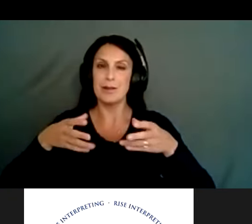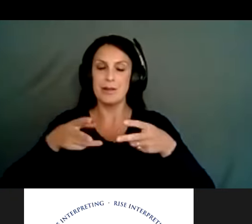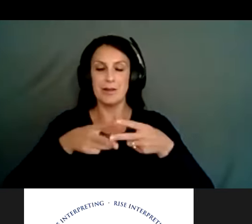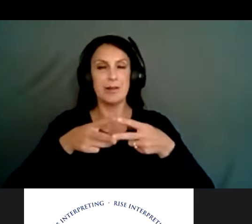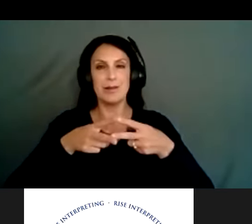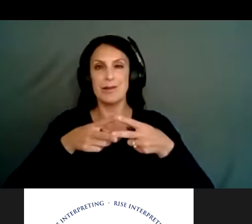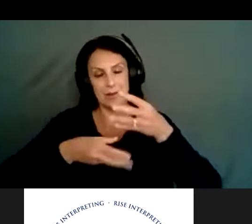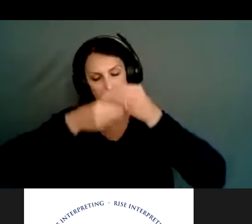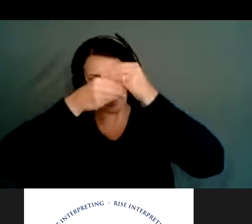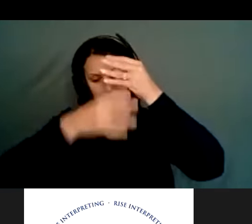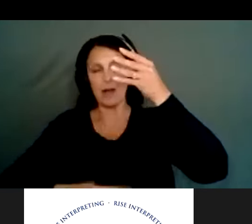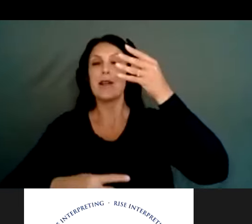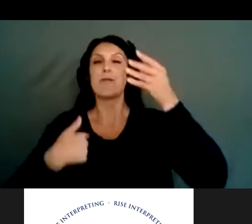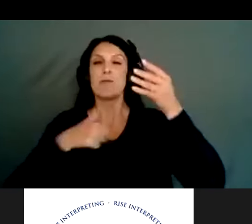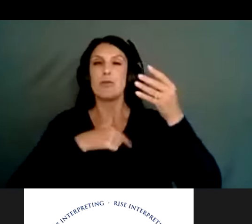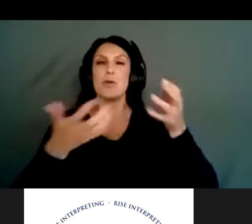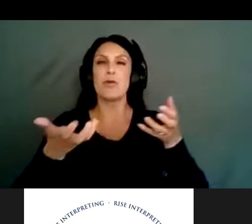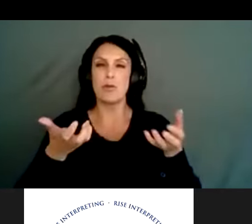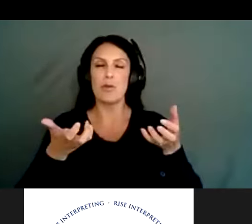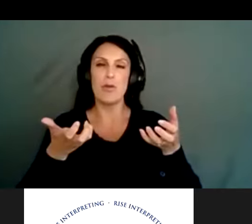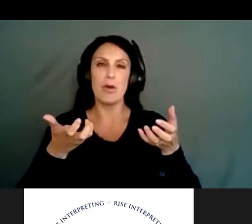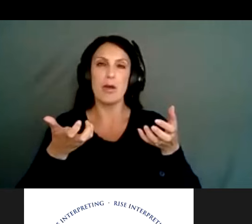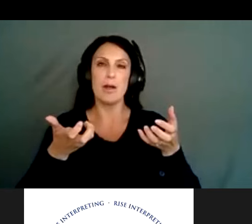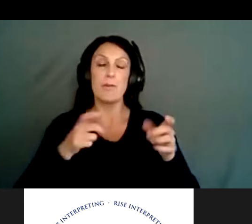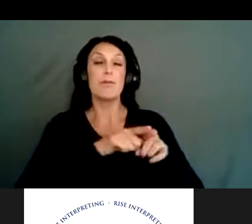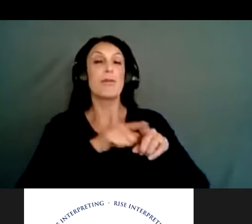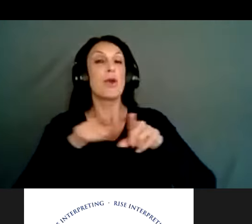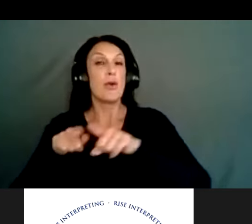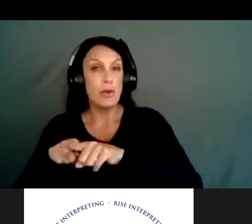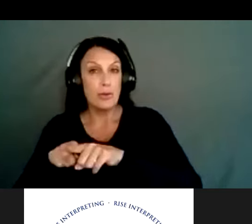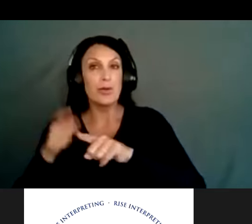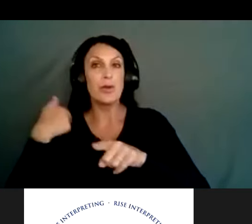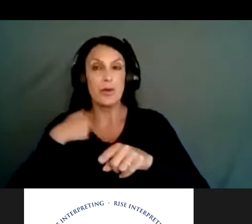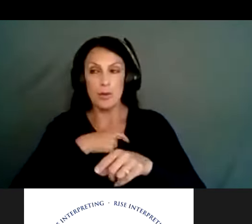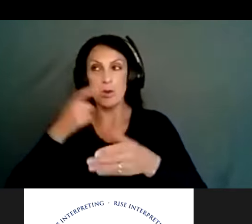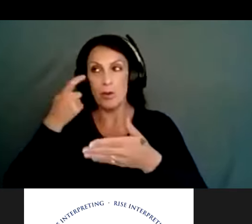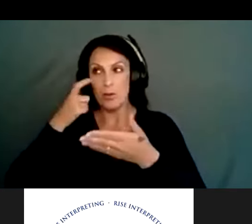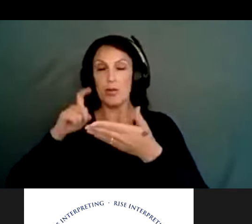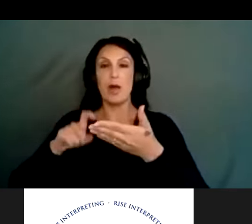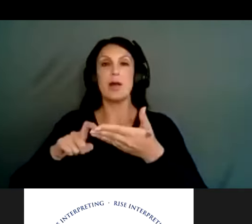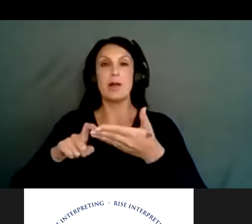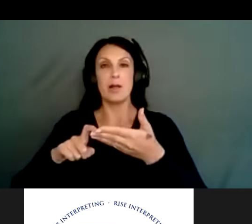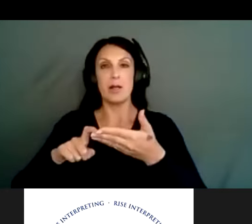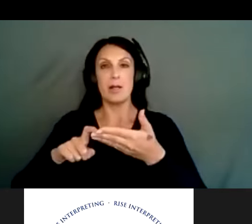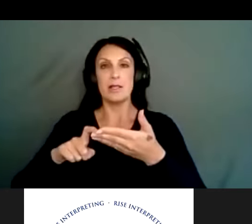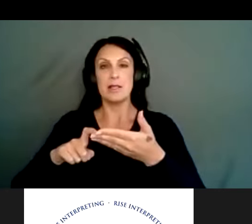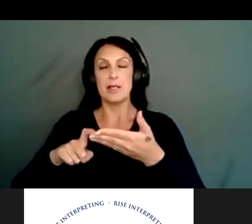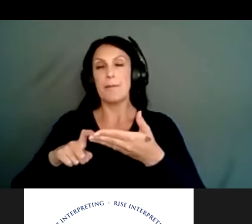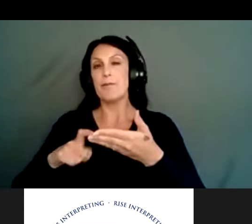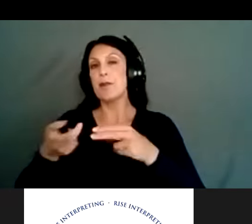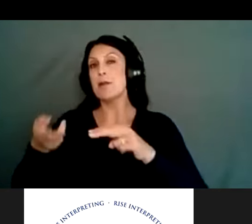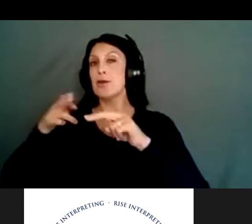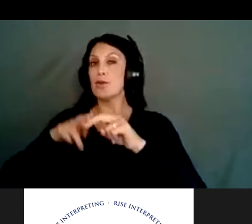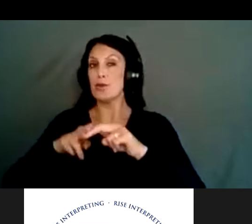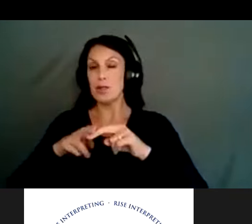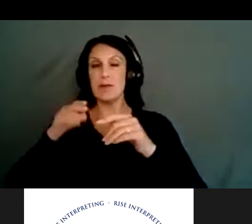And, um, we also, um, have recognized that there needs to be, um, an increase